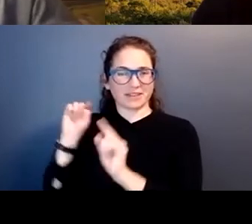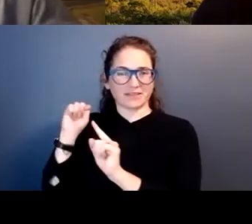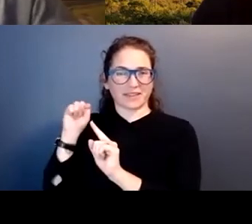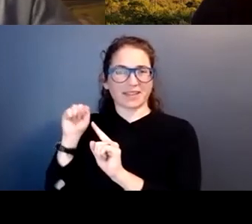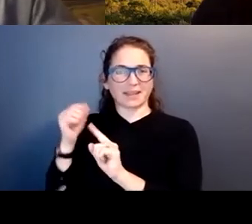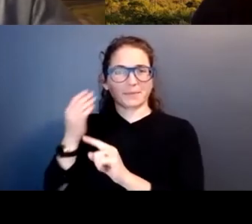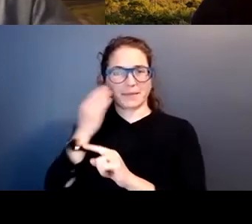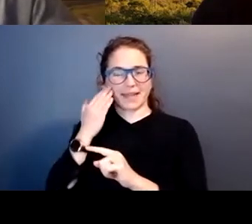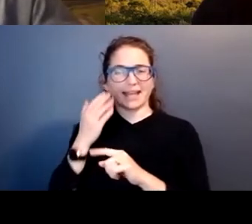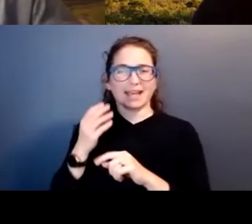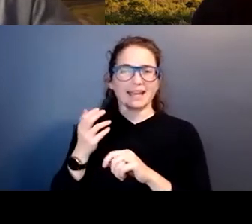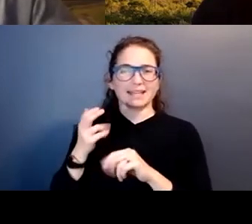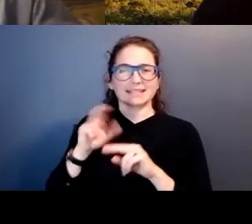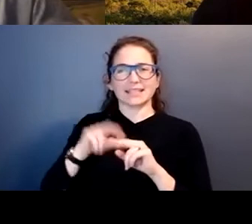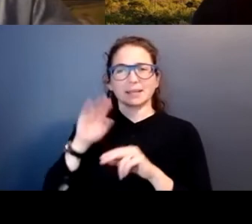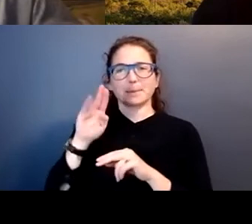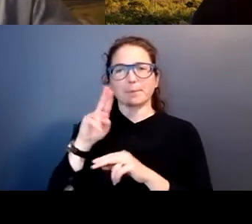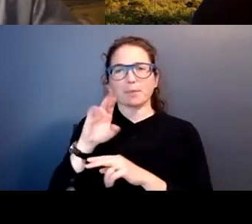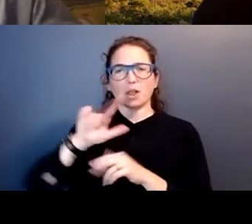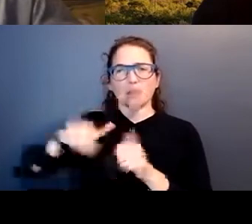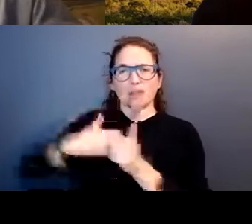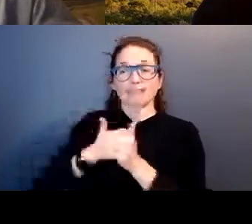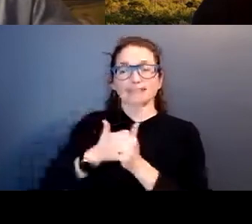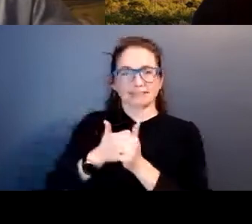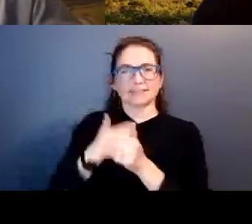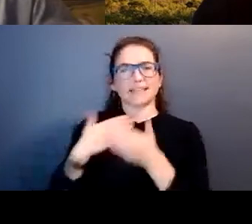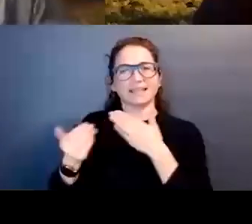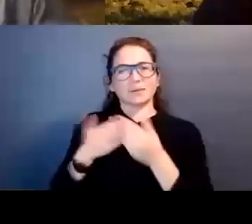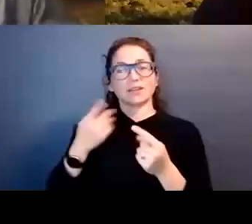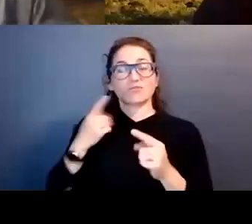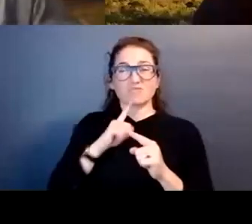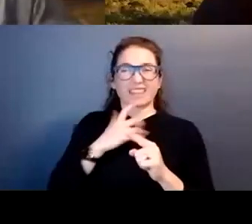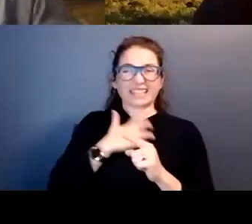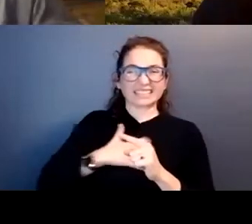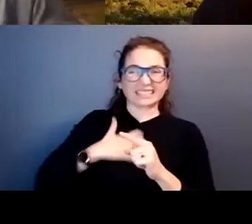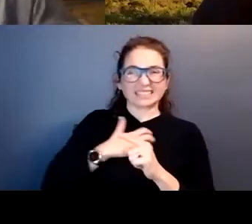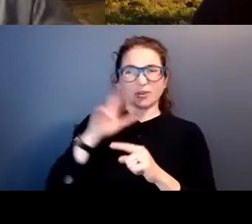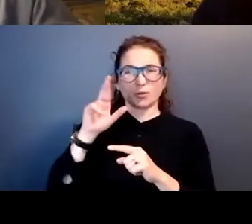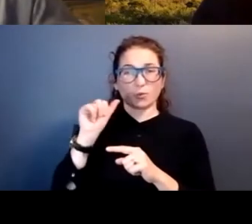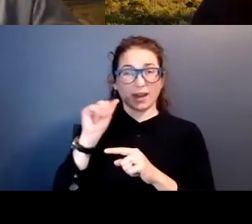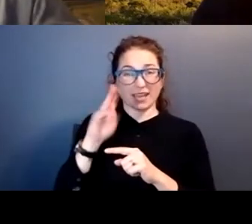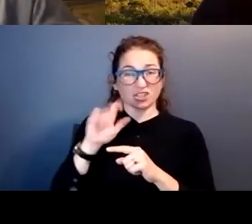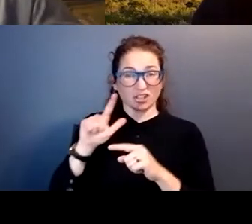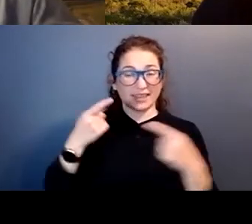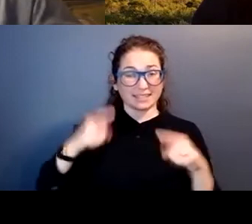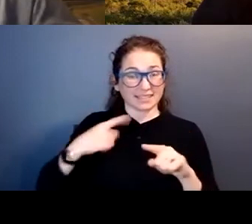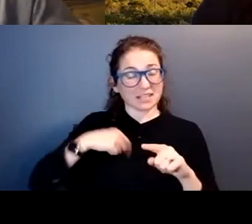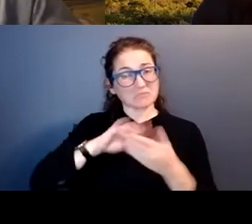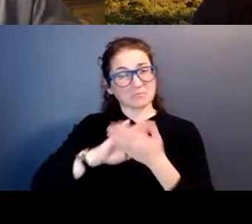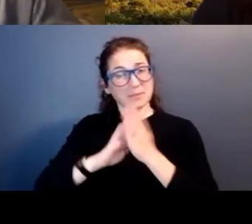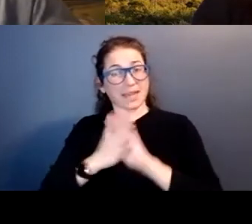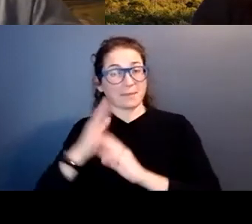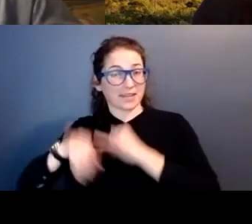sitting bull standing beside, behind him. So what we, we turned a really yucky racial incident into an